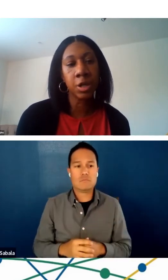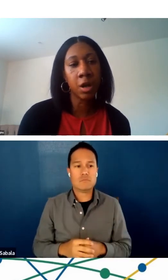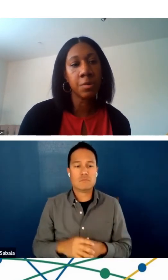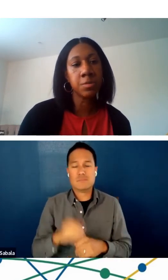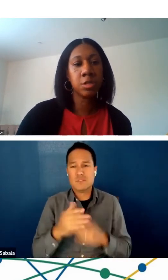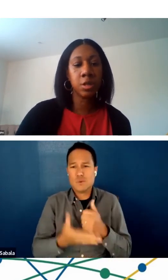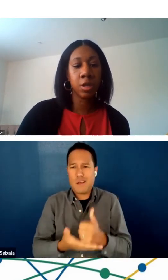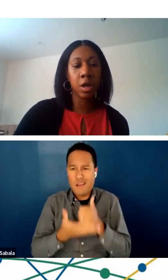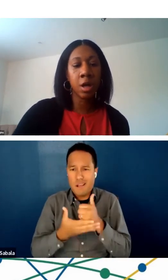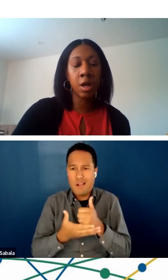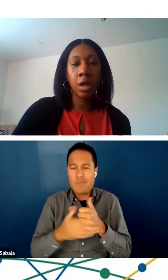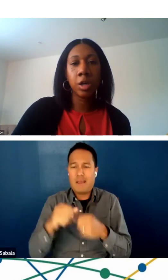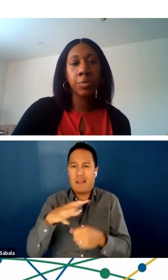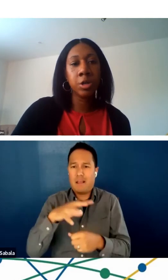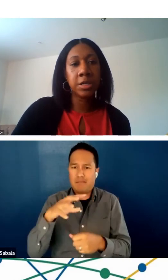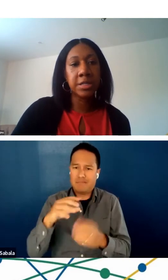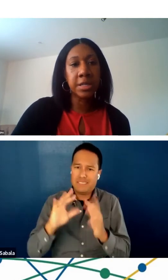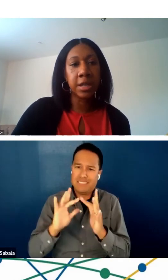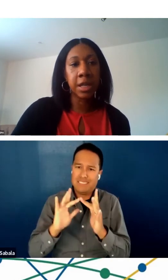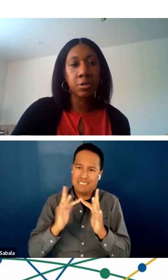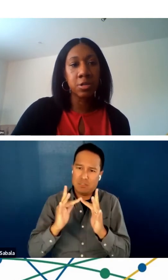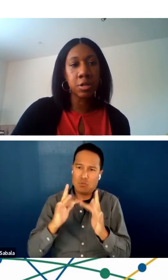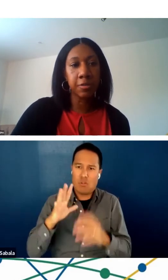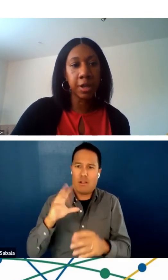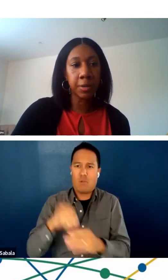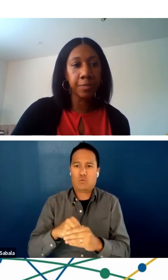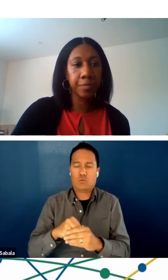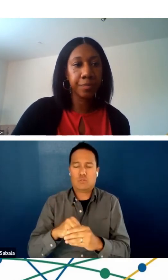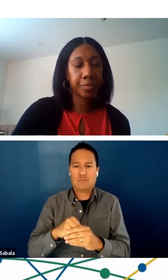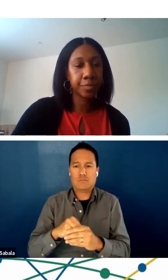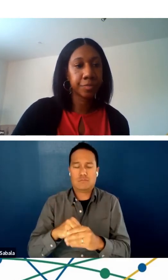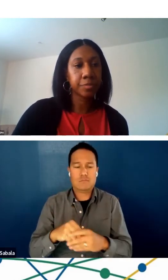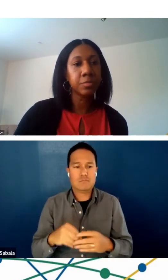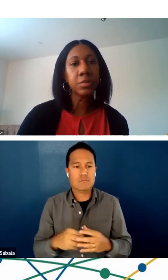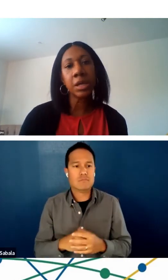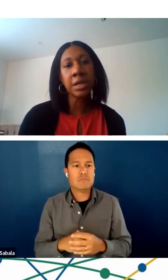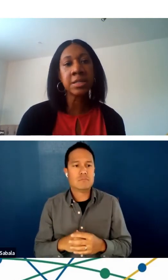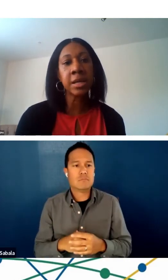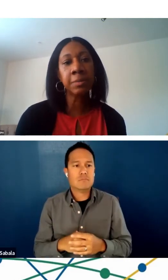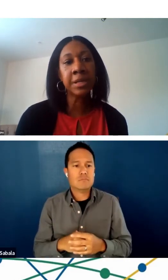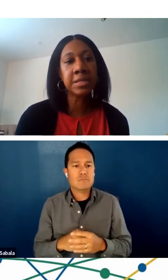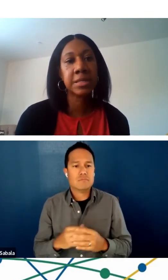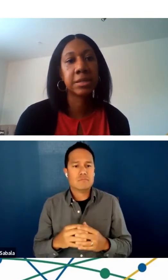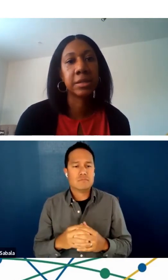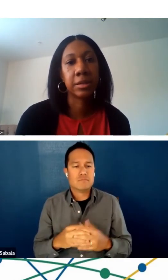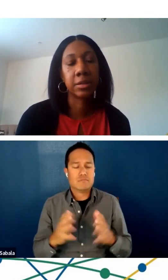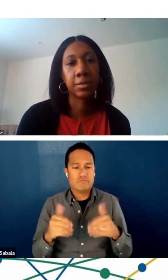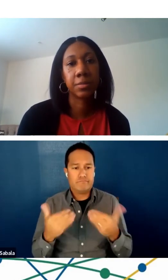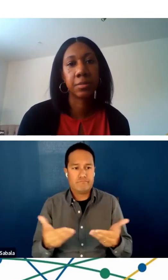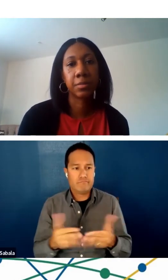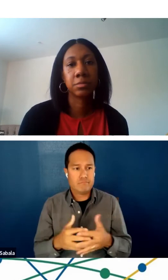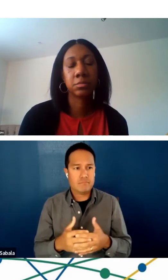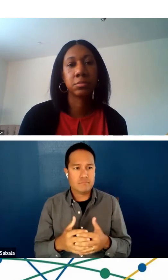inclusion when it comes to the communities that they are serving. Next slide, please.